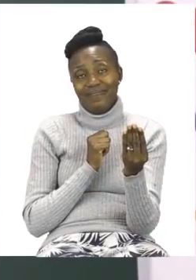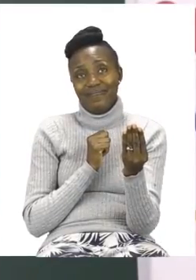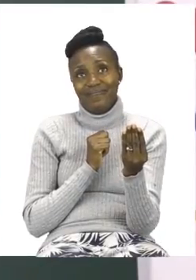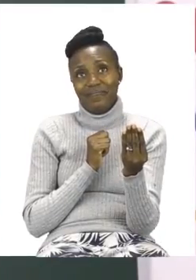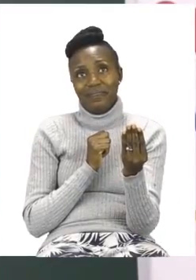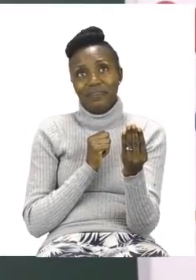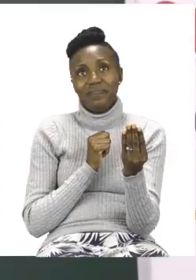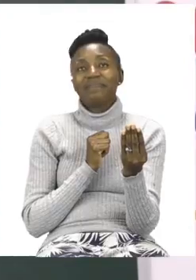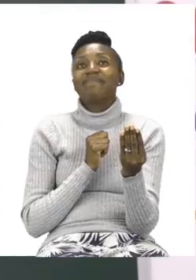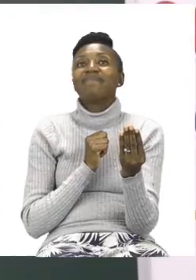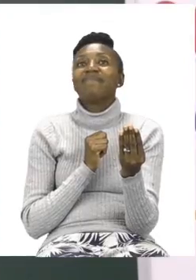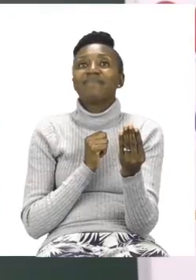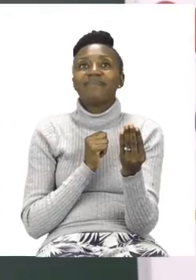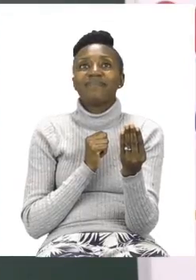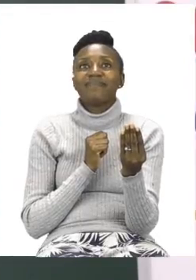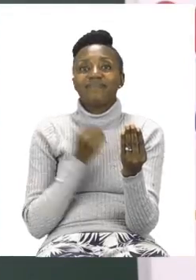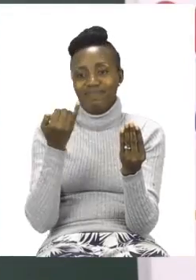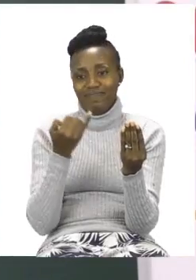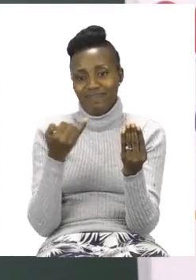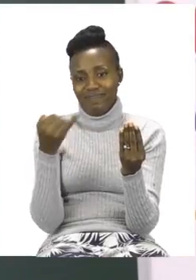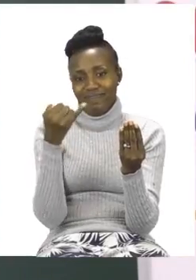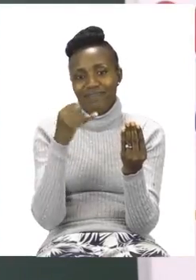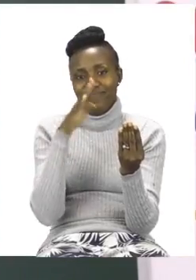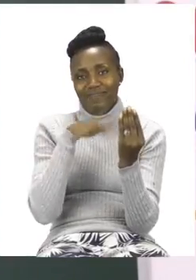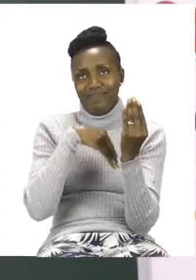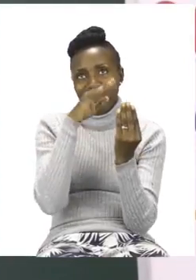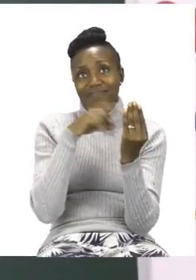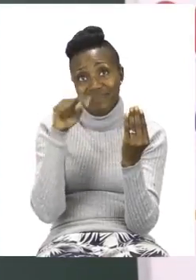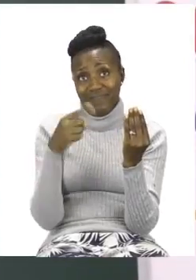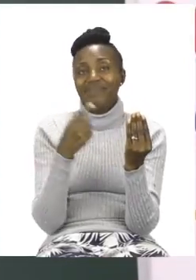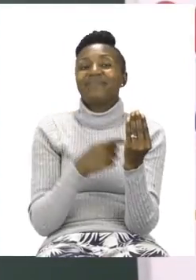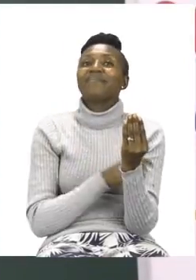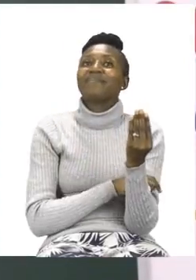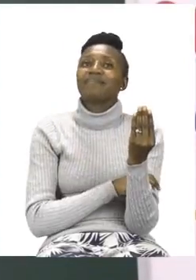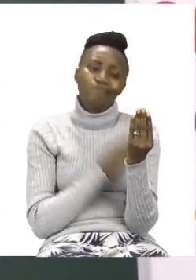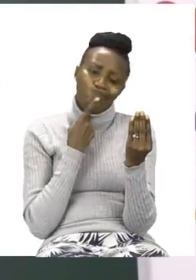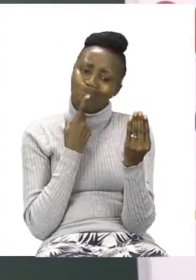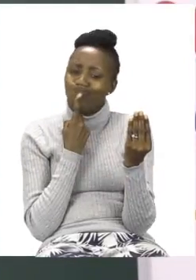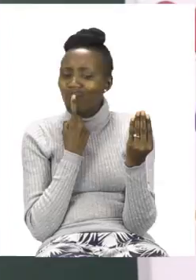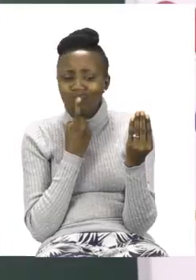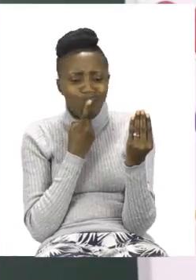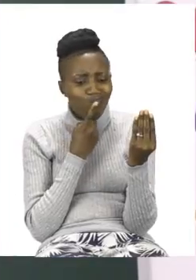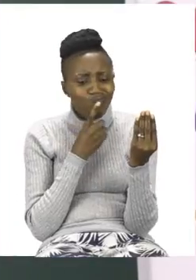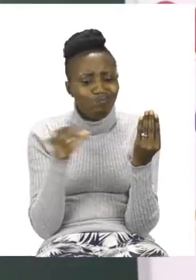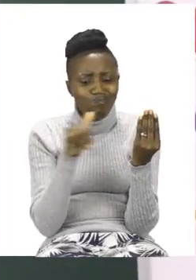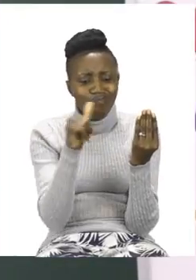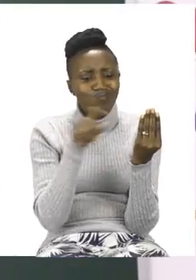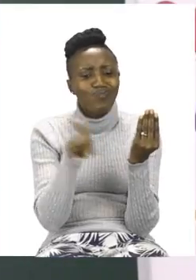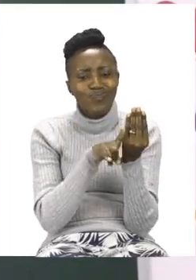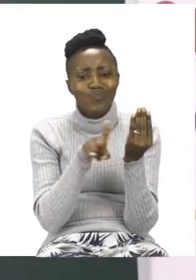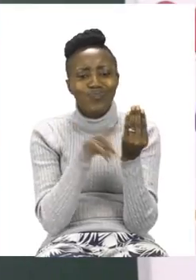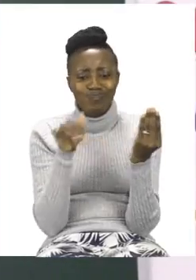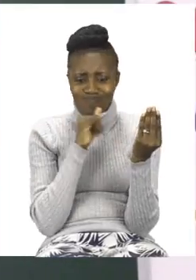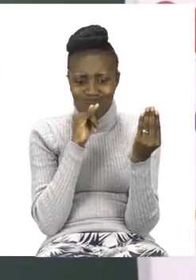set with a brush and the colors for the paint. I wonder, will I be able to find a matching picture?